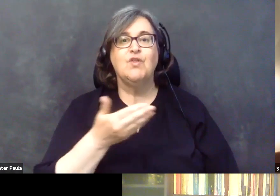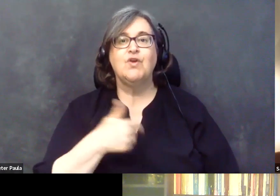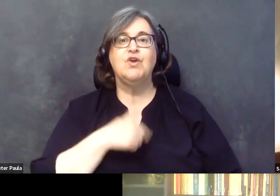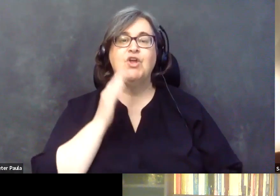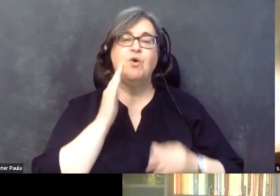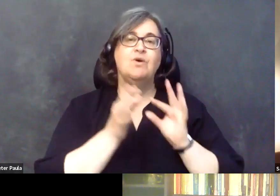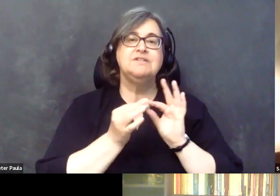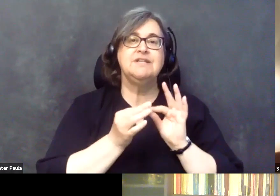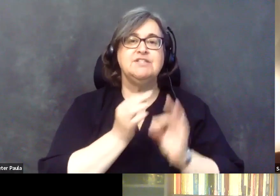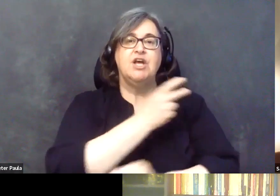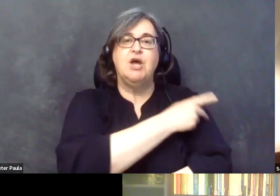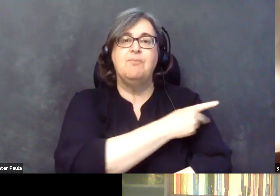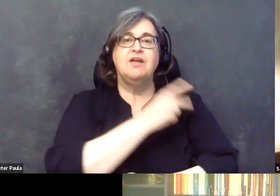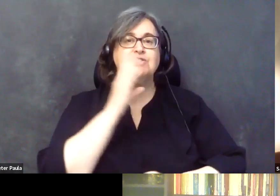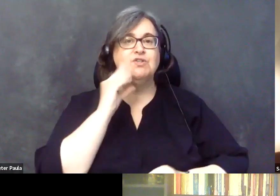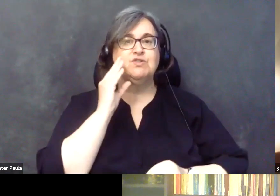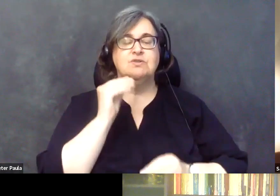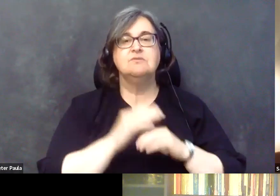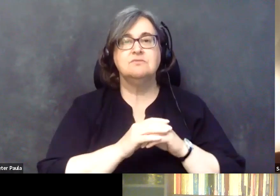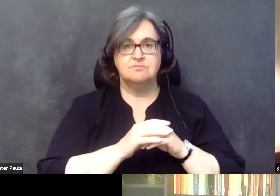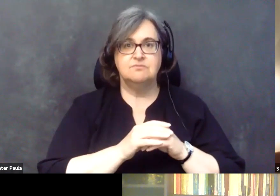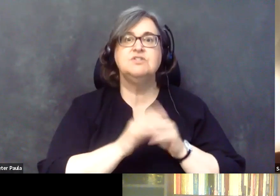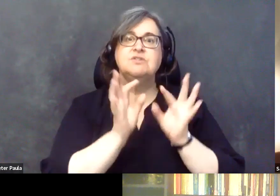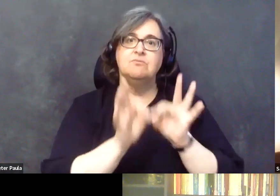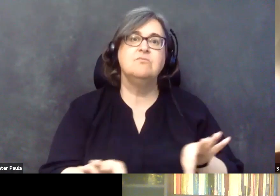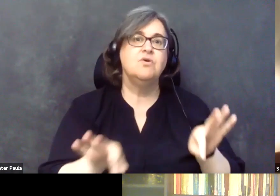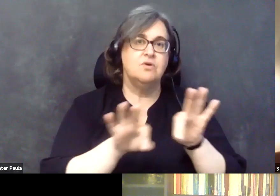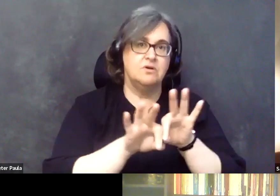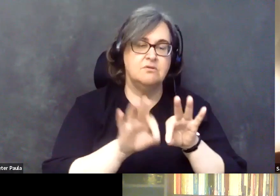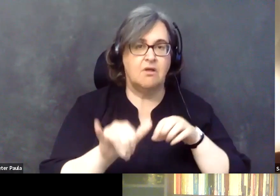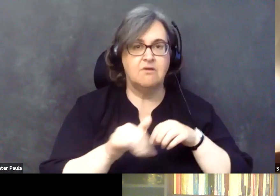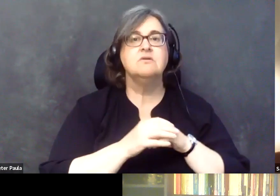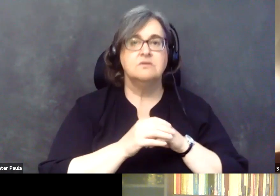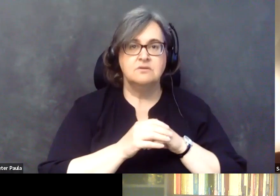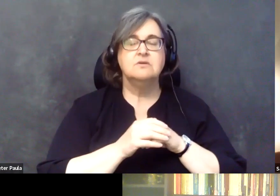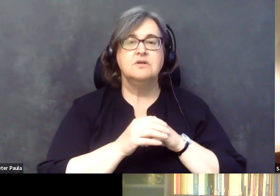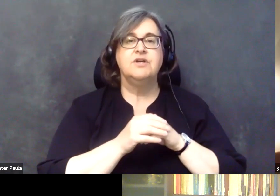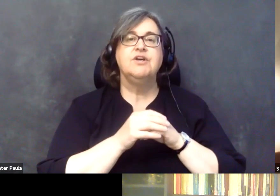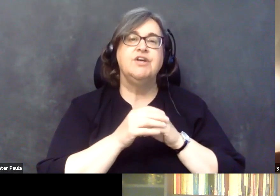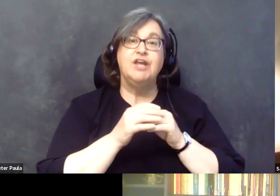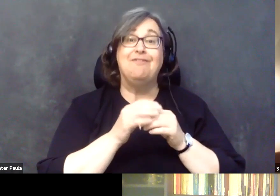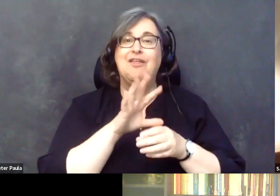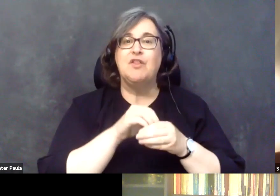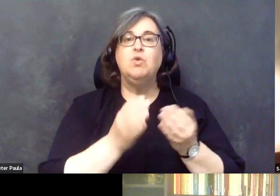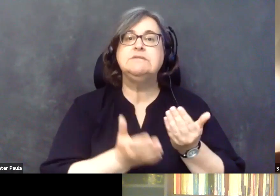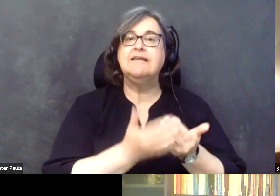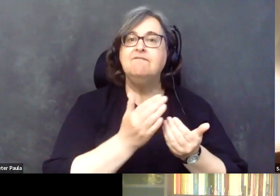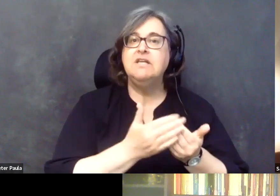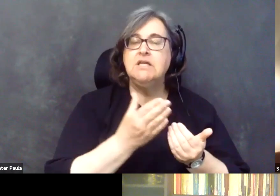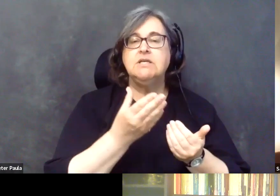experience is a big consideration now. That includes convenience and access to services.